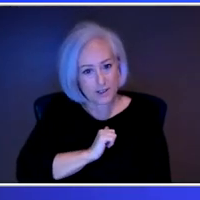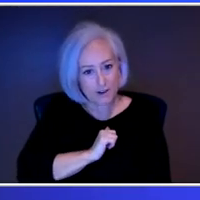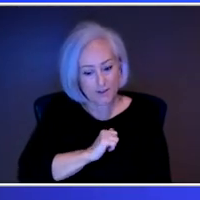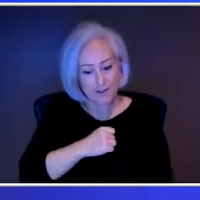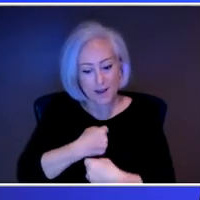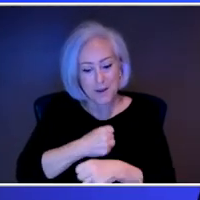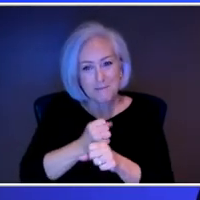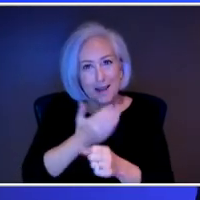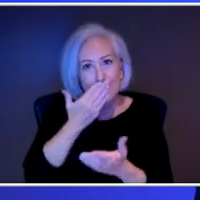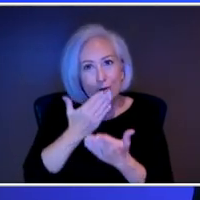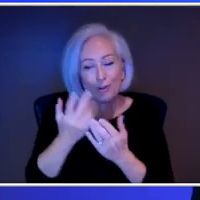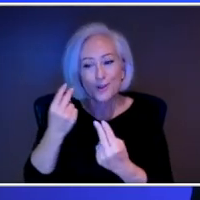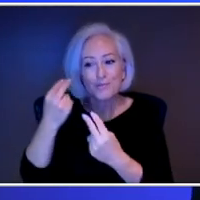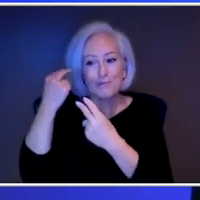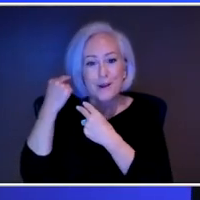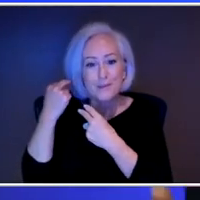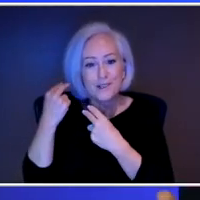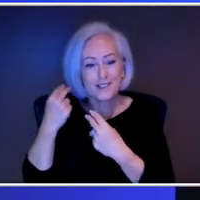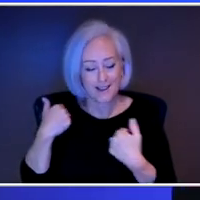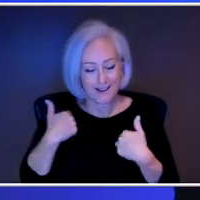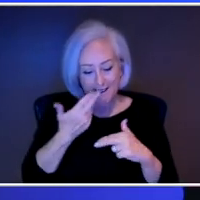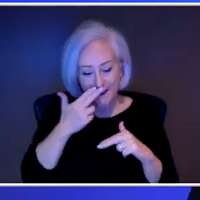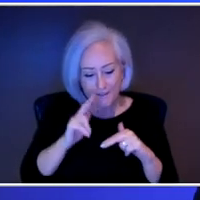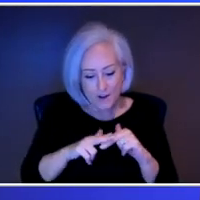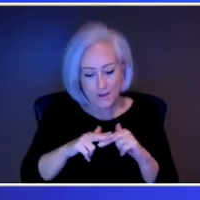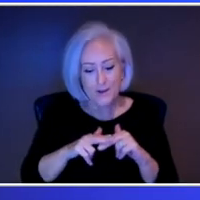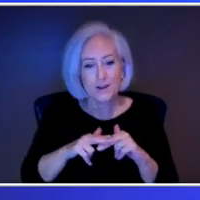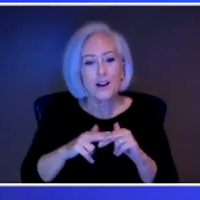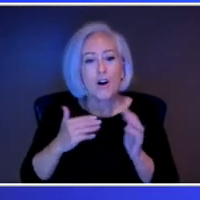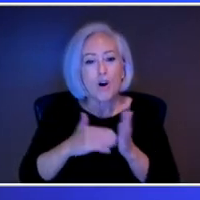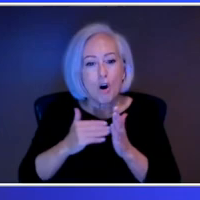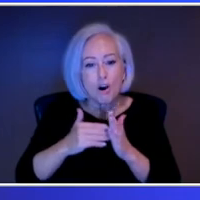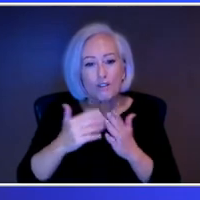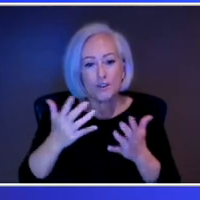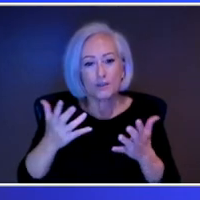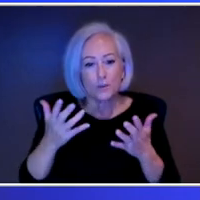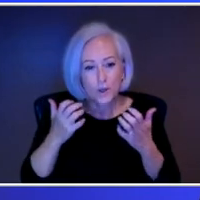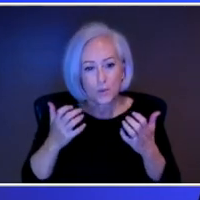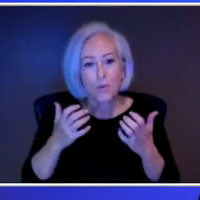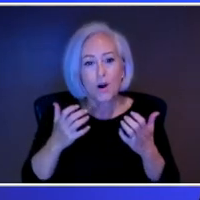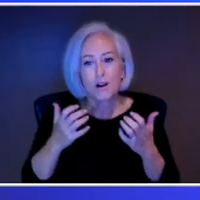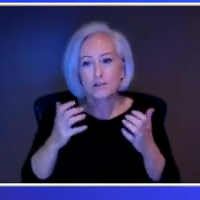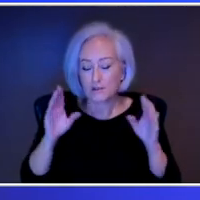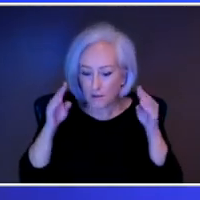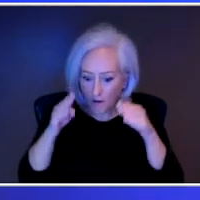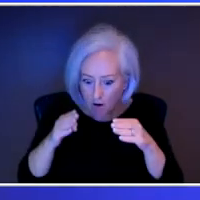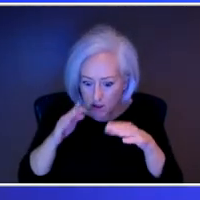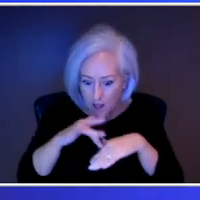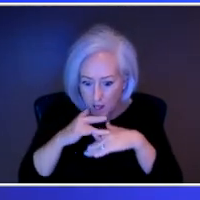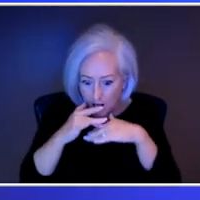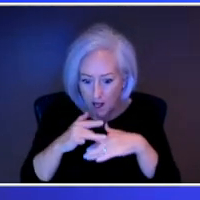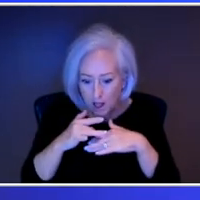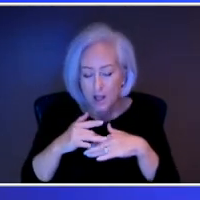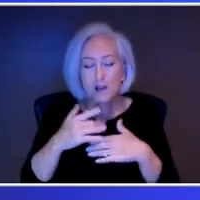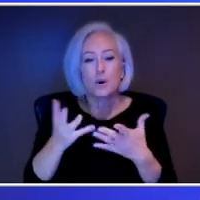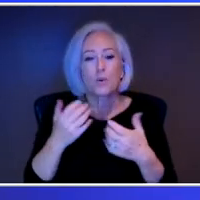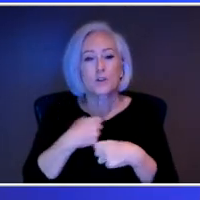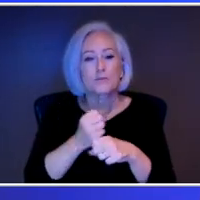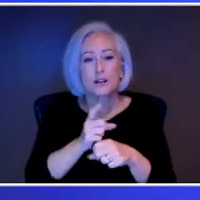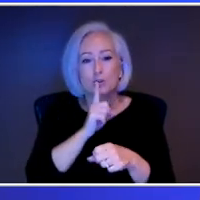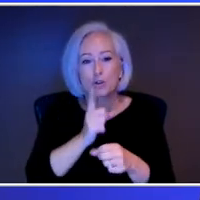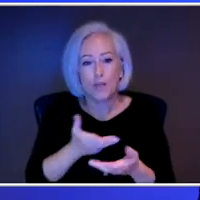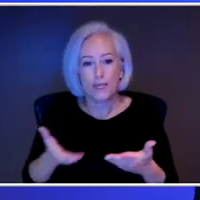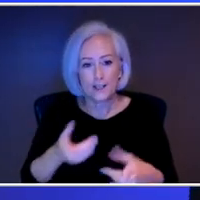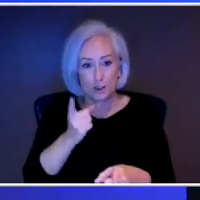sometimes, you know, we get so focused on wanting to make sure everything is right. And the reality is that if you think about the best stories that you tell around your family table, they're the